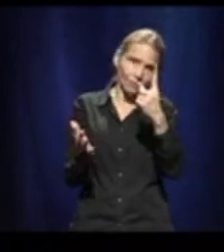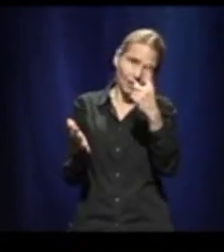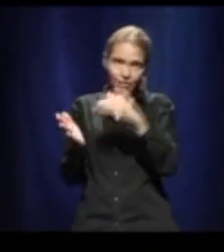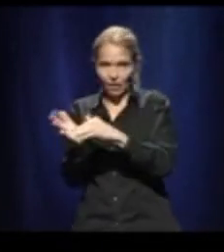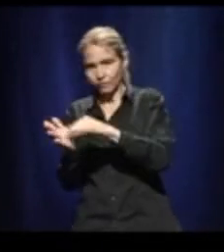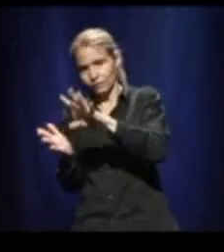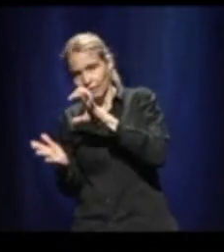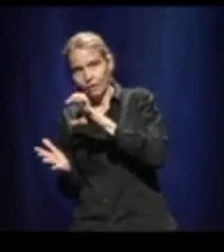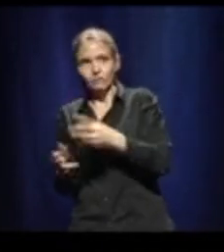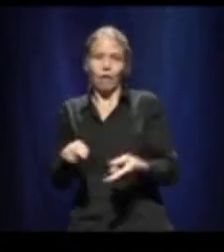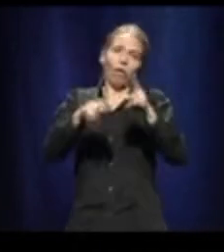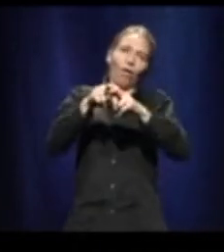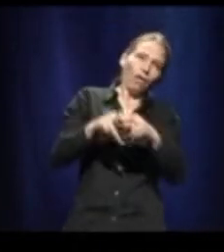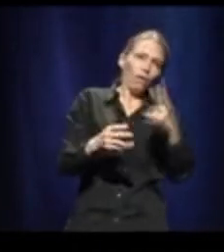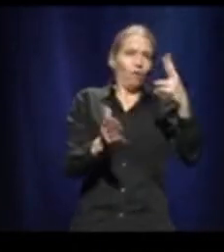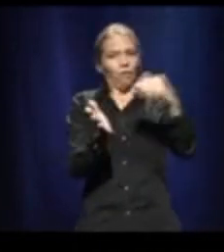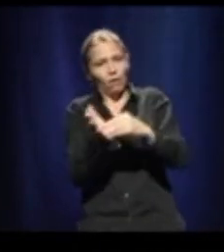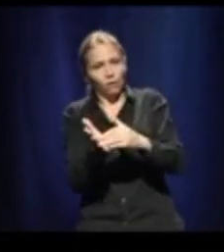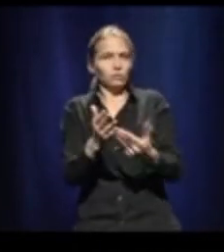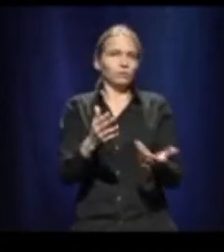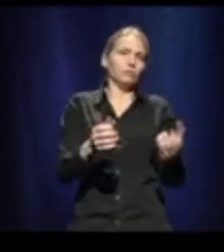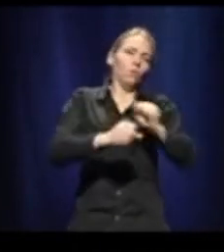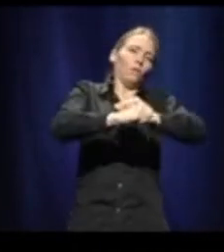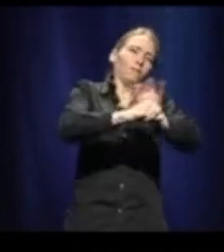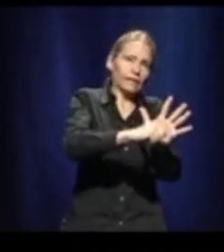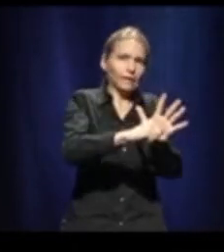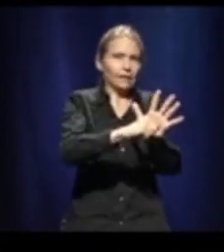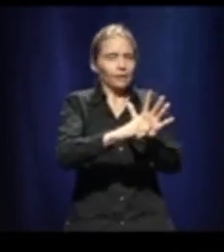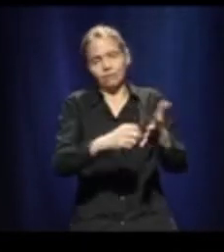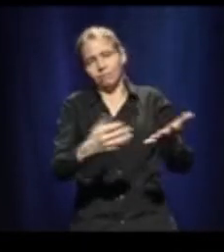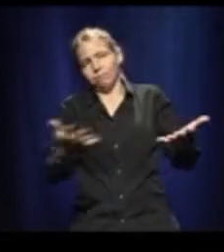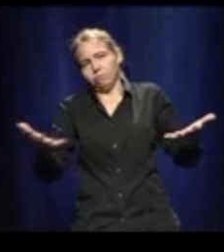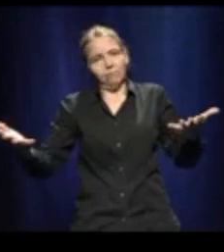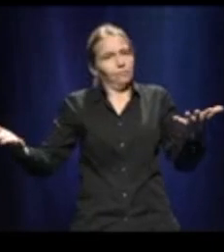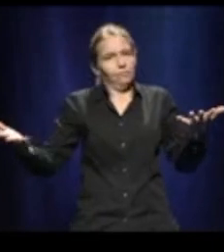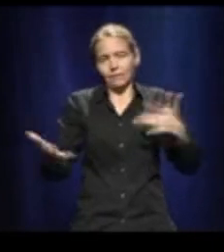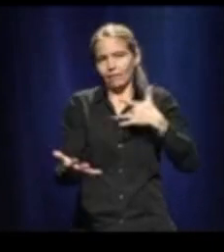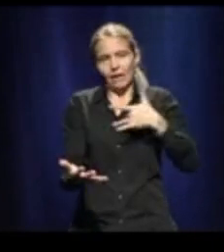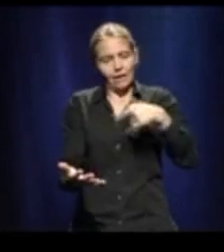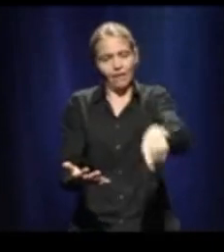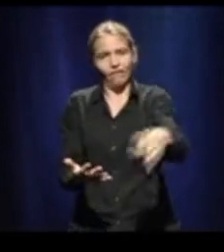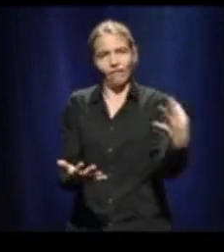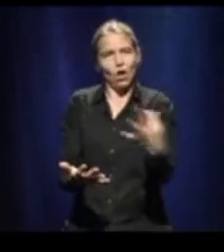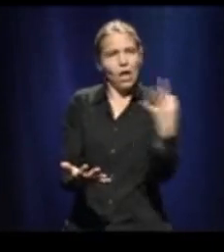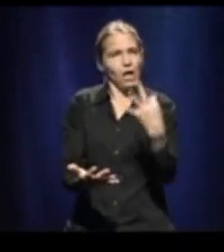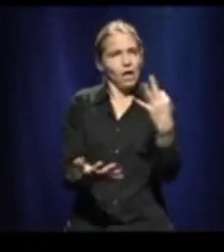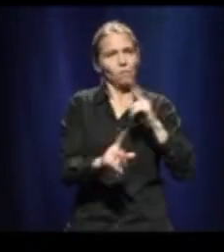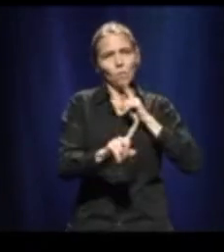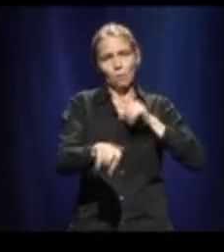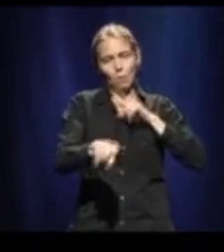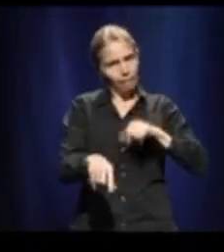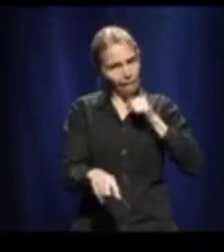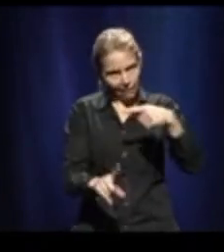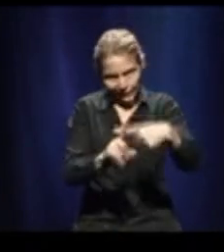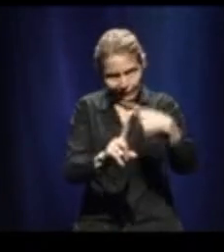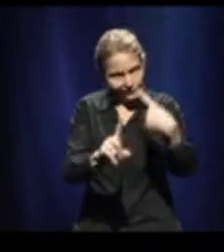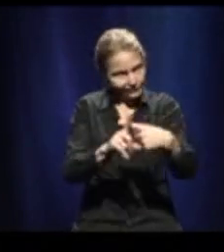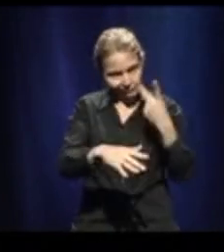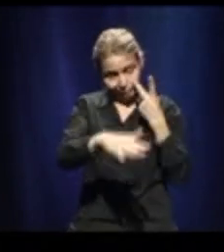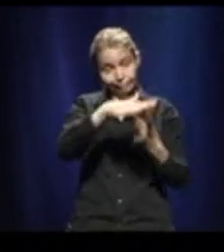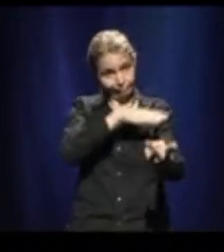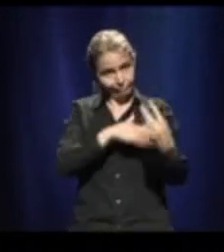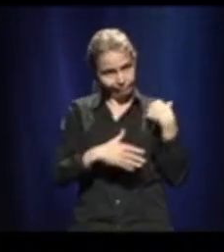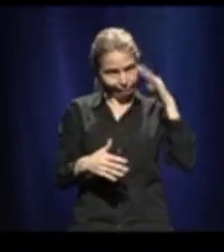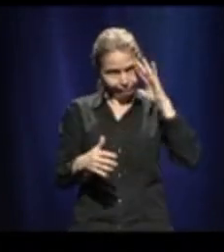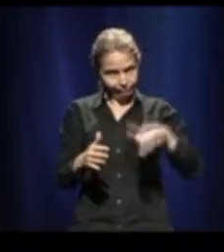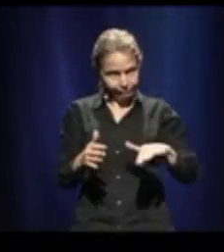don't think their number will be very good this Friday, unfortunately. But we didn't wait for this to act because